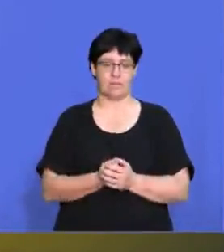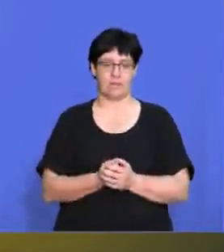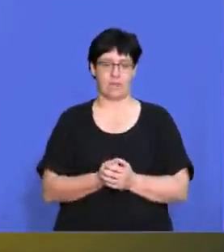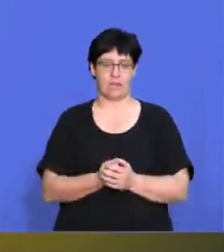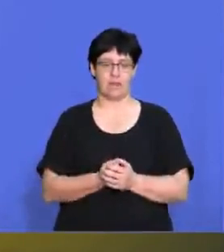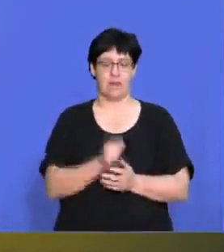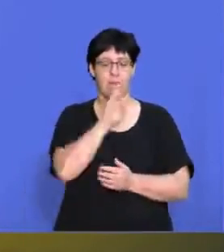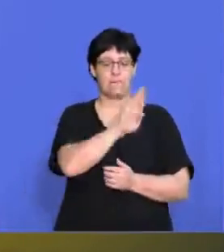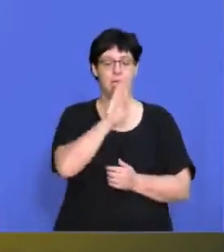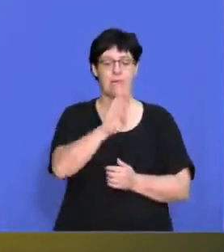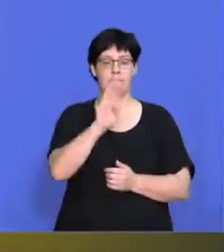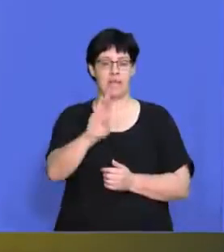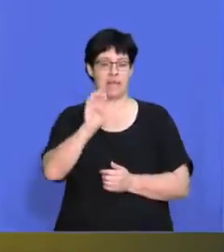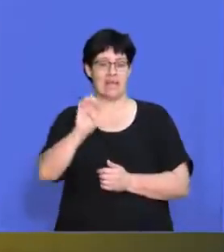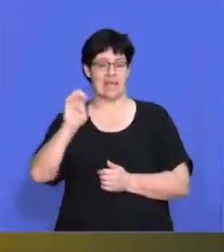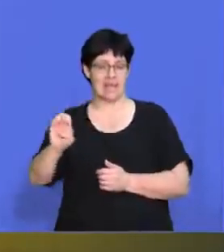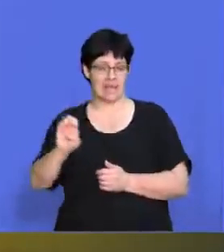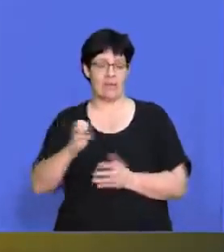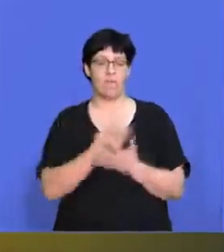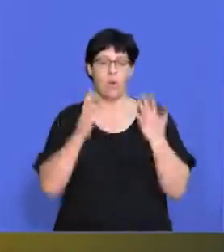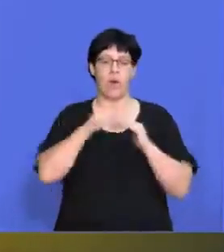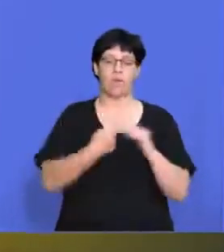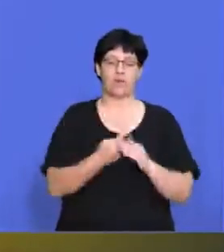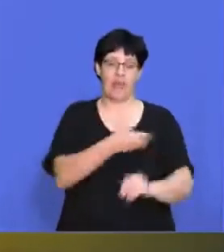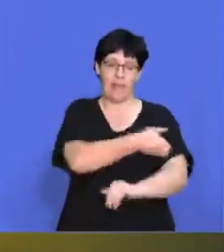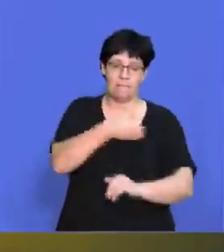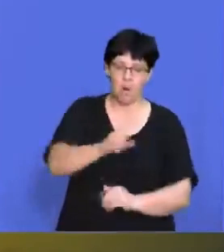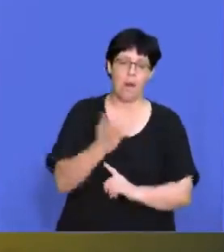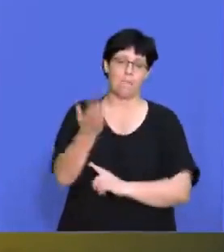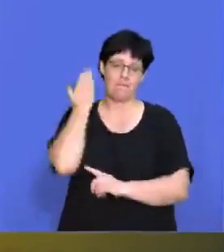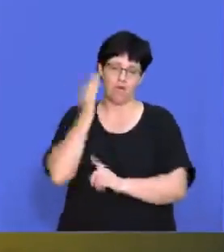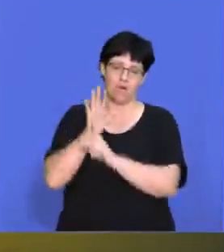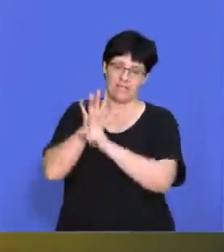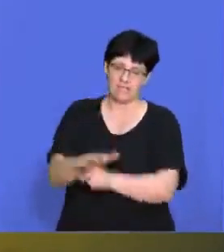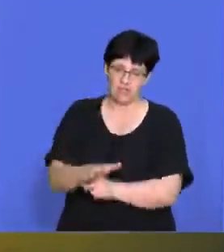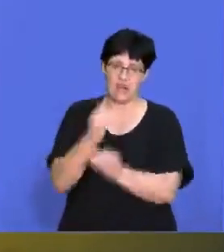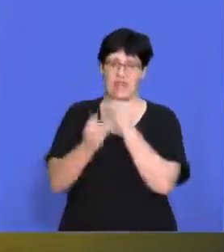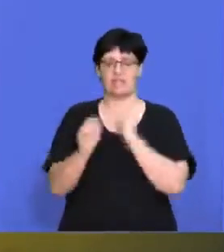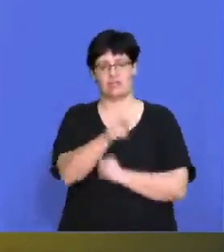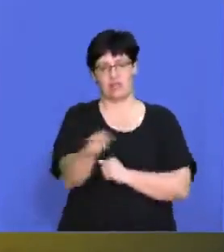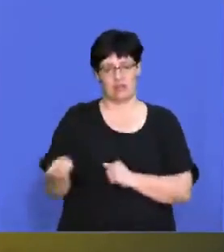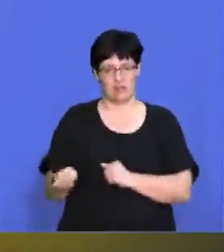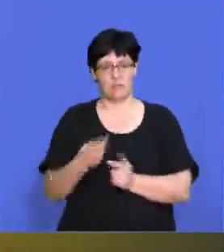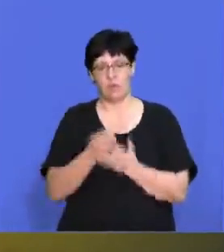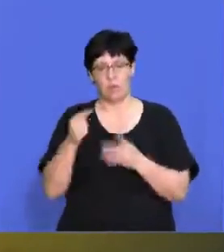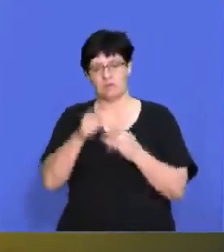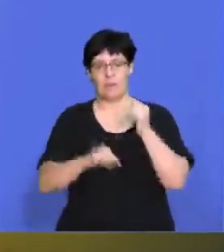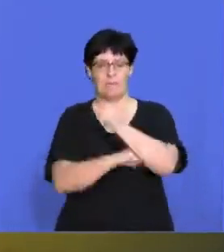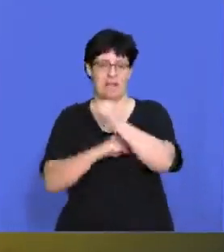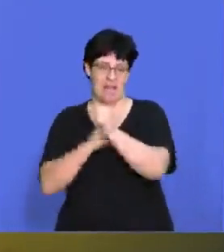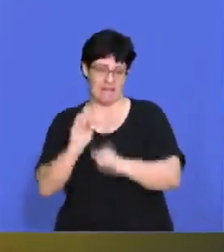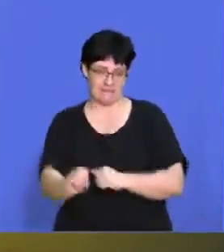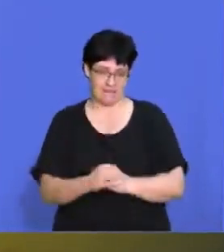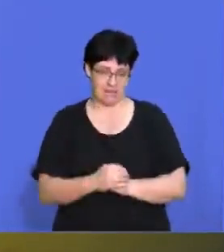other. Broadbased Black Economic Empowerment is all about empowering previously disadvantaged individuals,